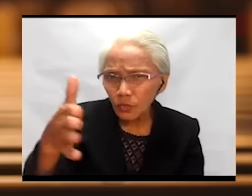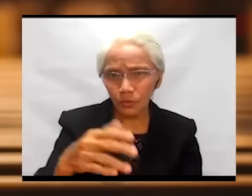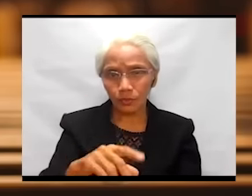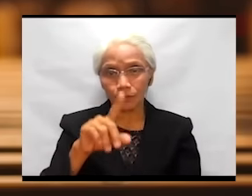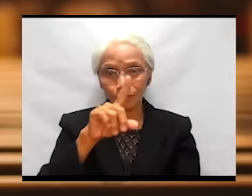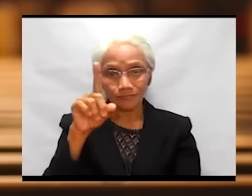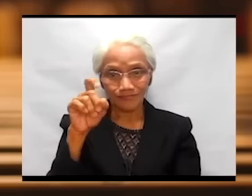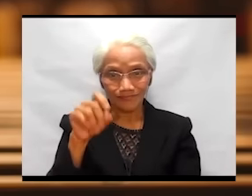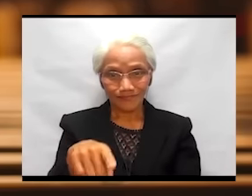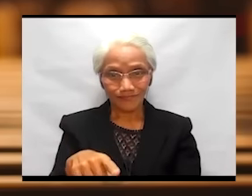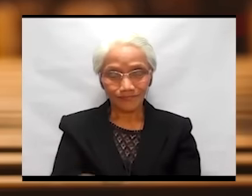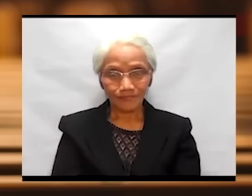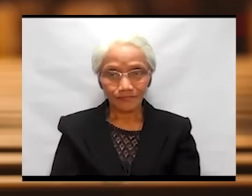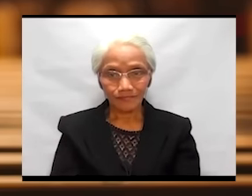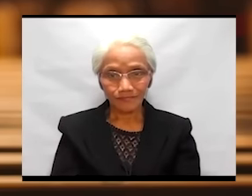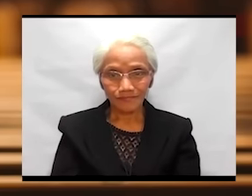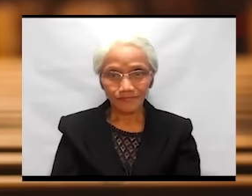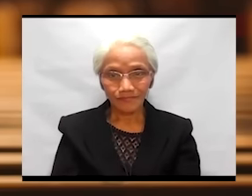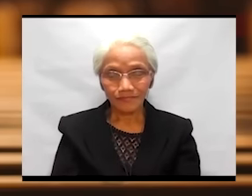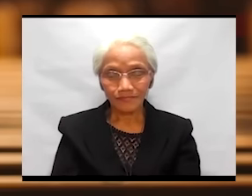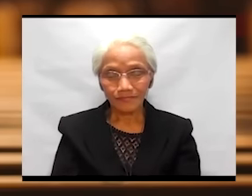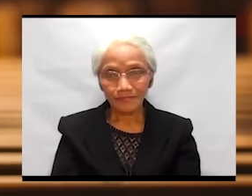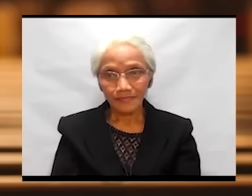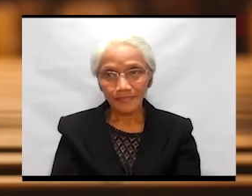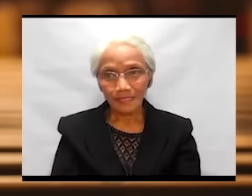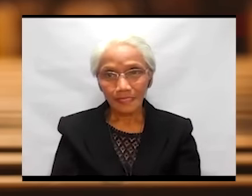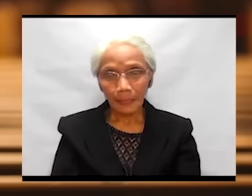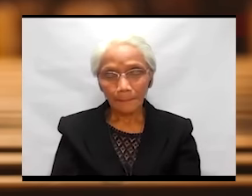future? He.